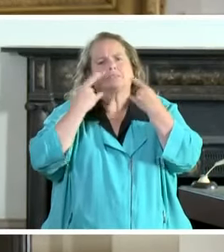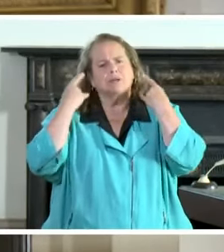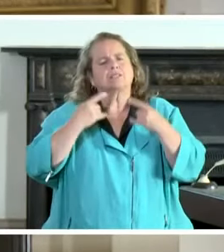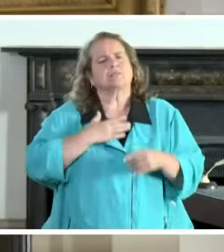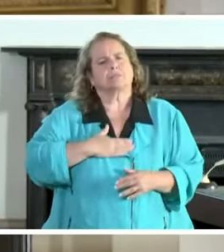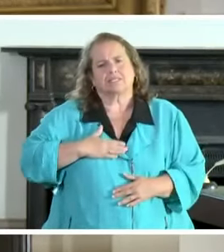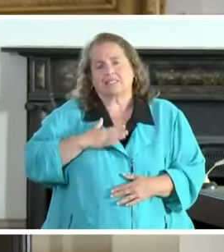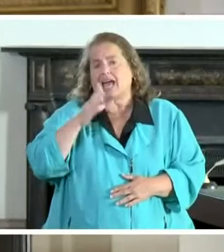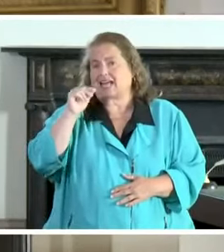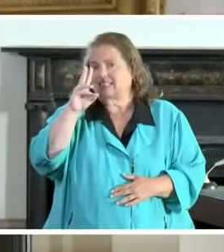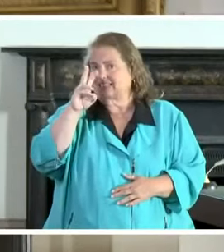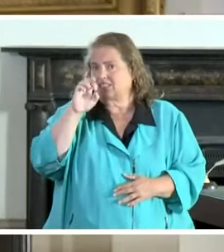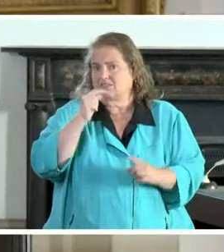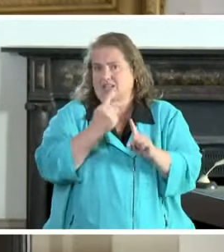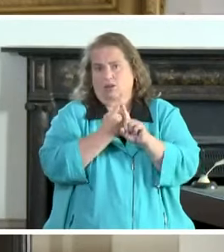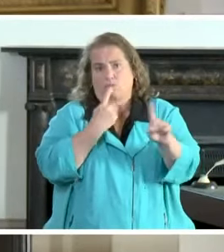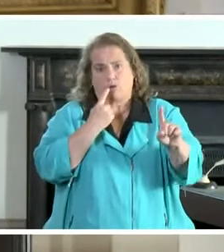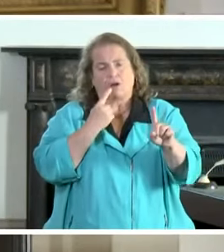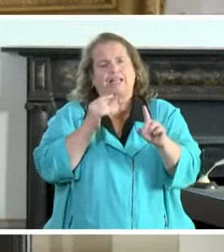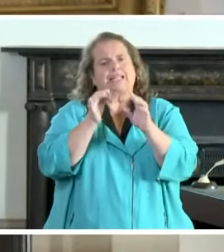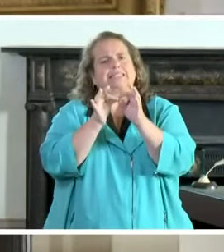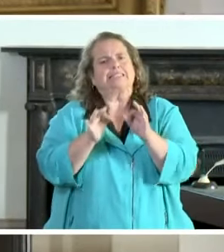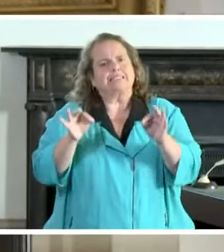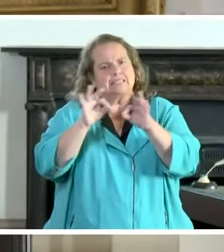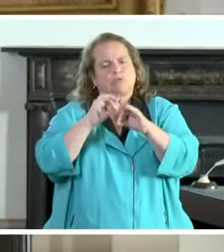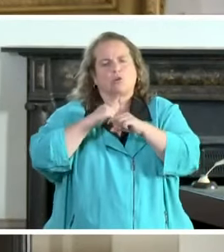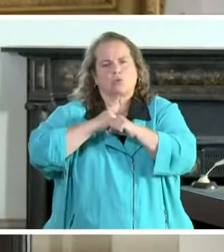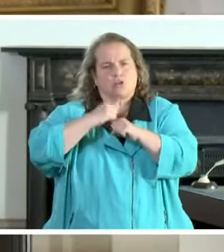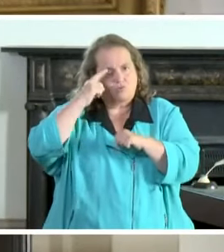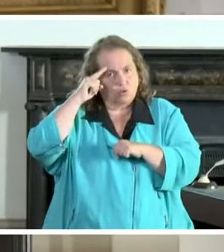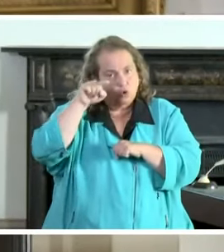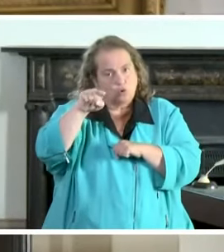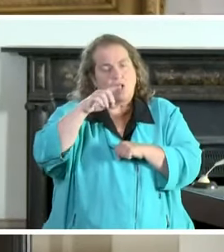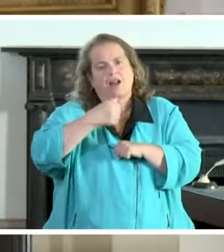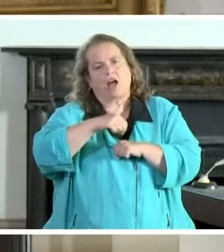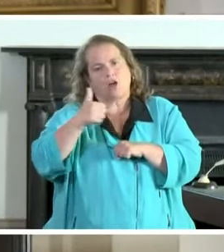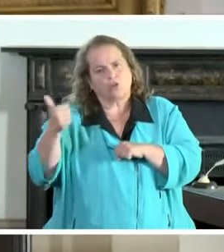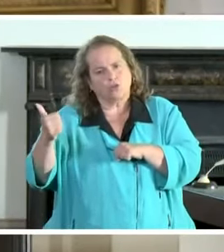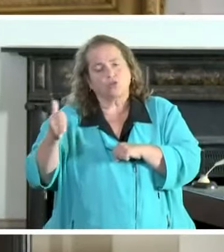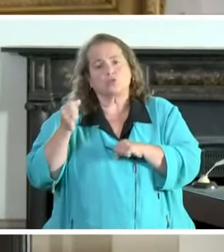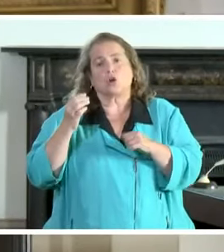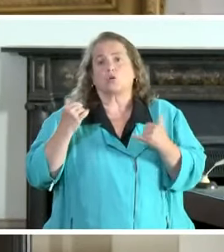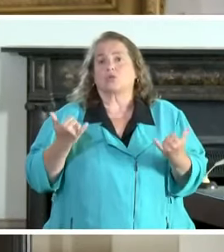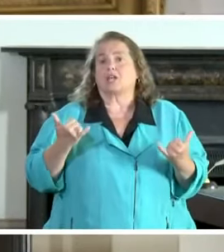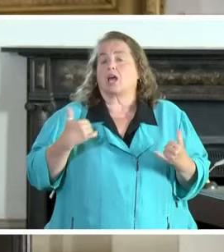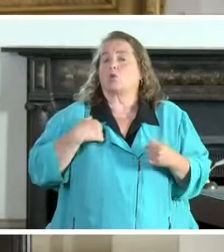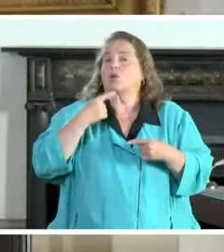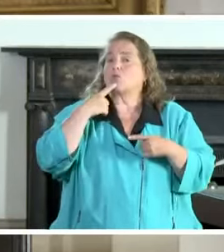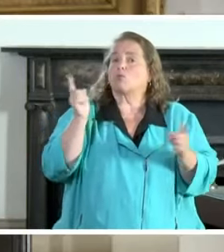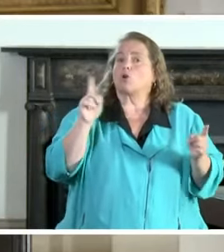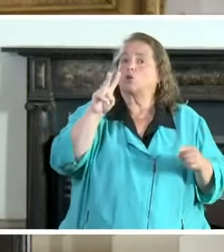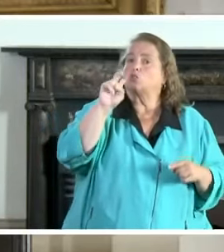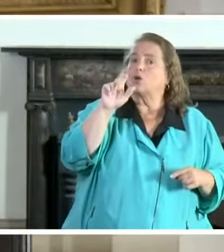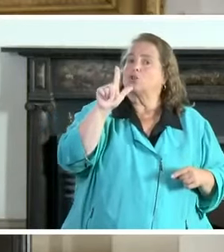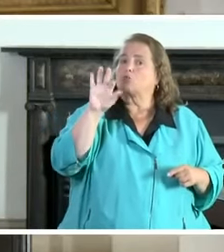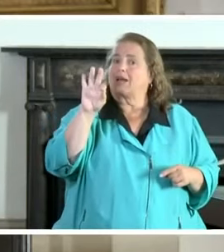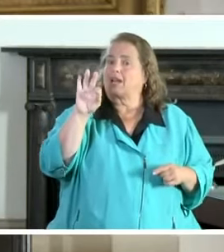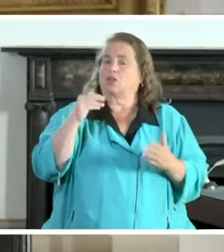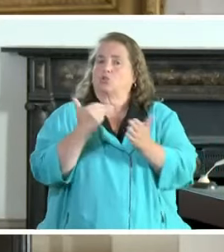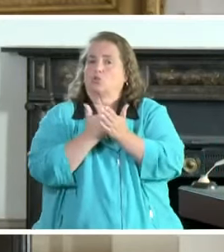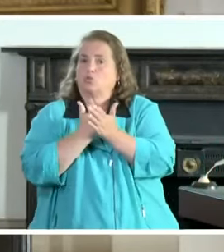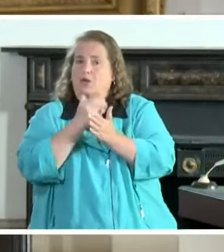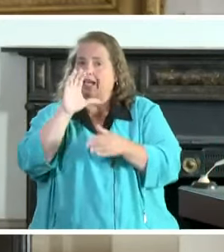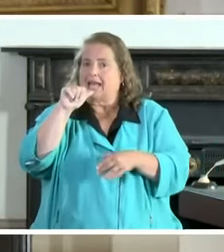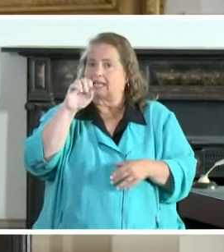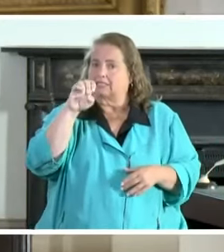six feet apart it is significant protection for you and for others so today we're reporting 229 new cases